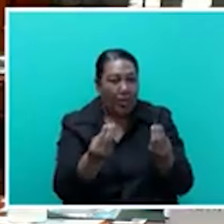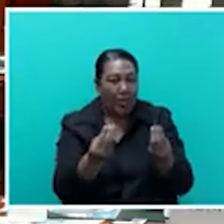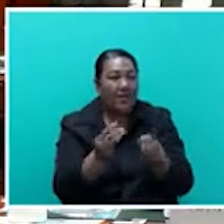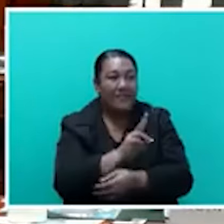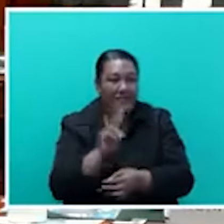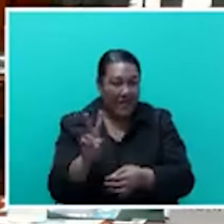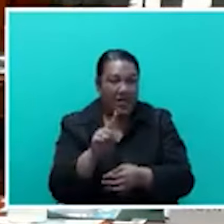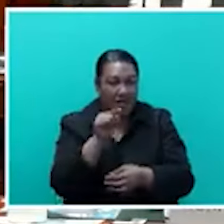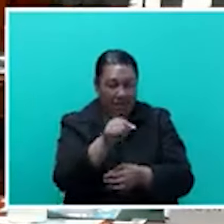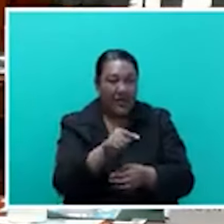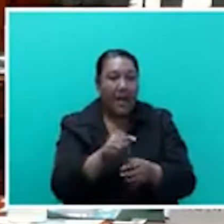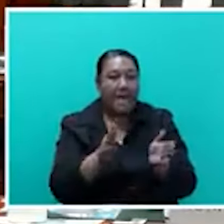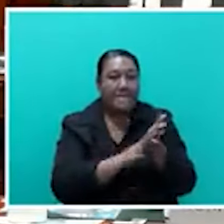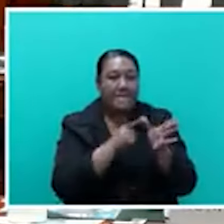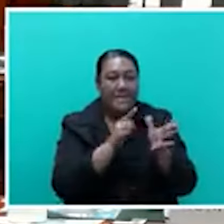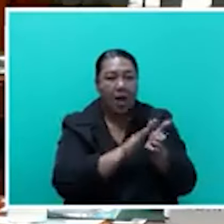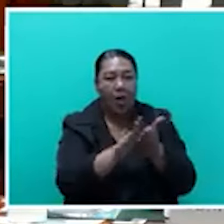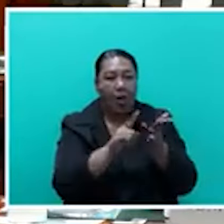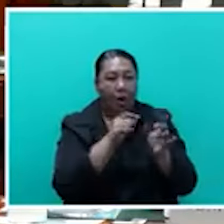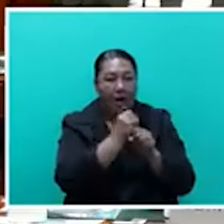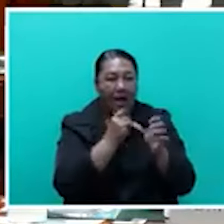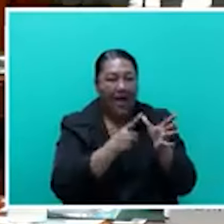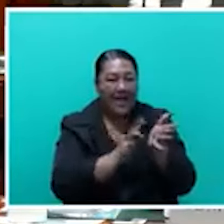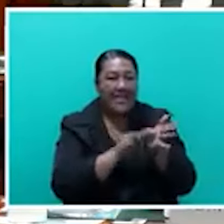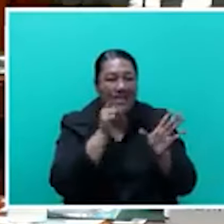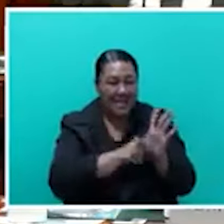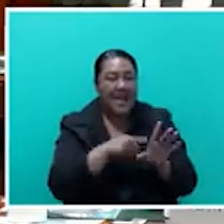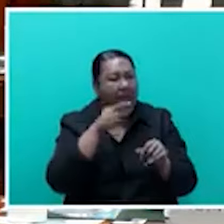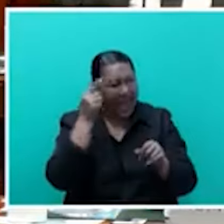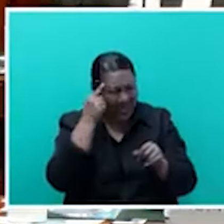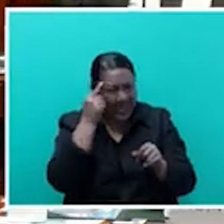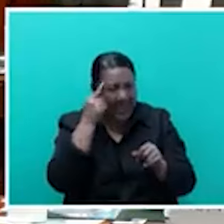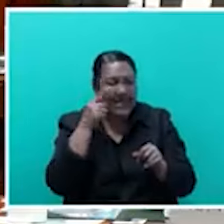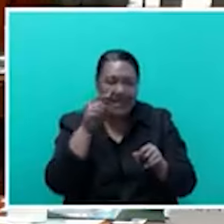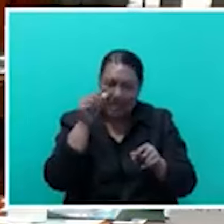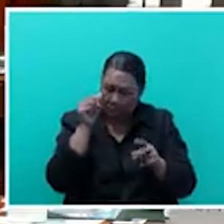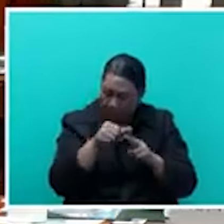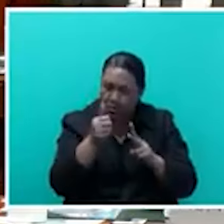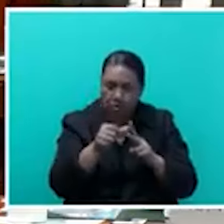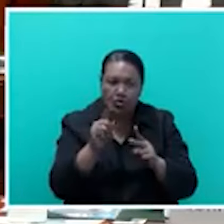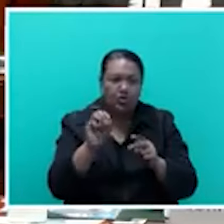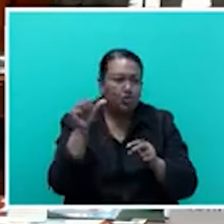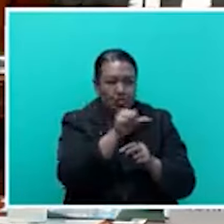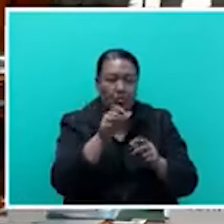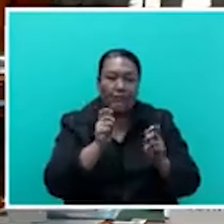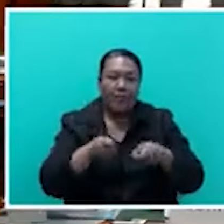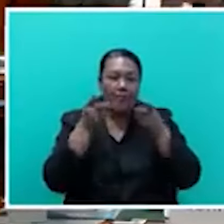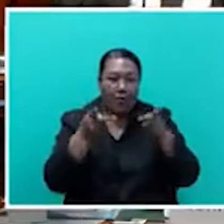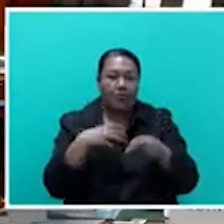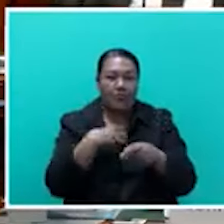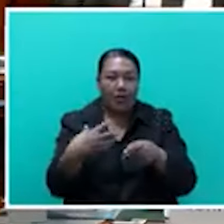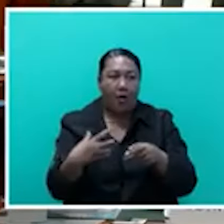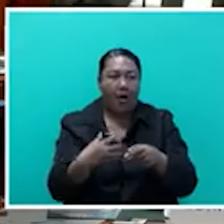trade missions that we need to advertise or promote more. Because right now